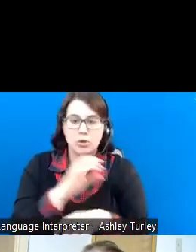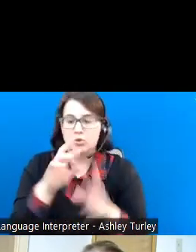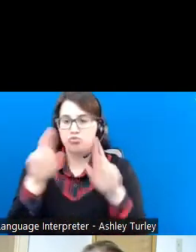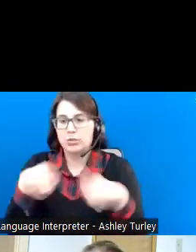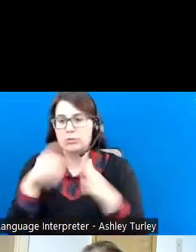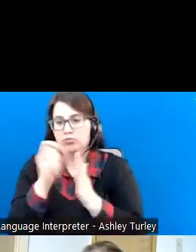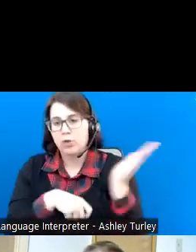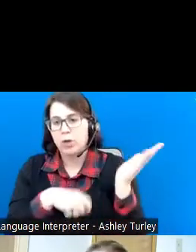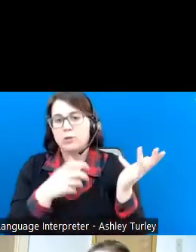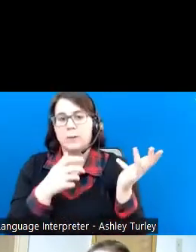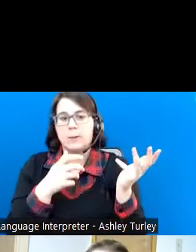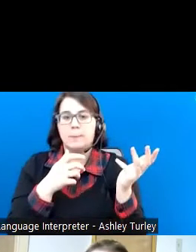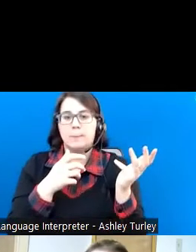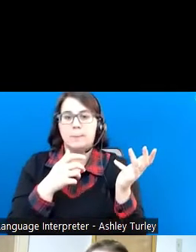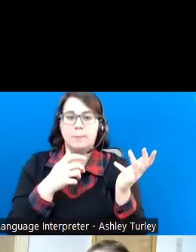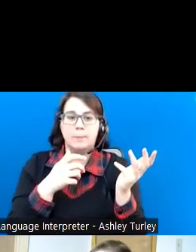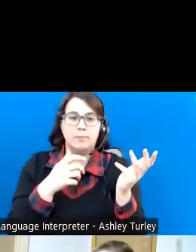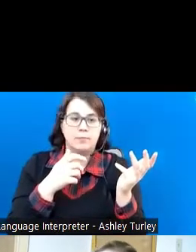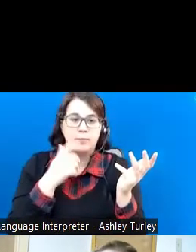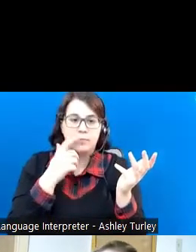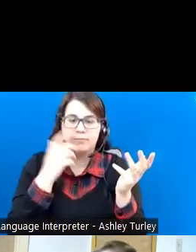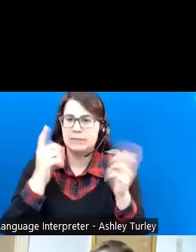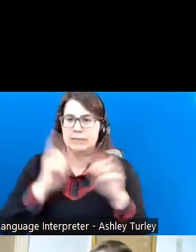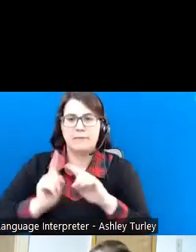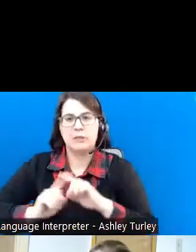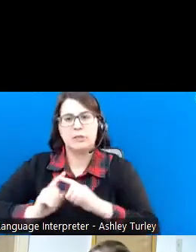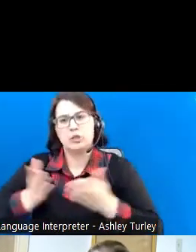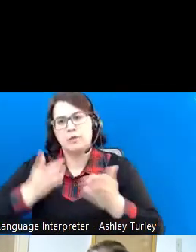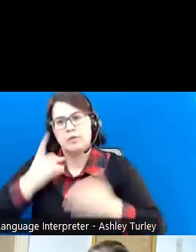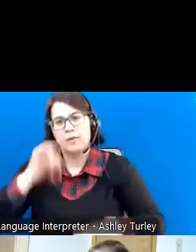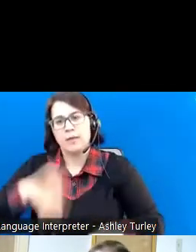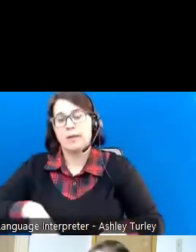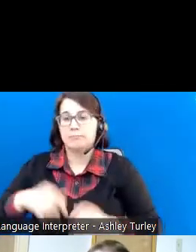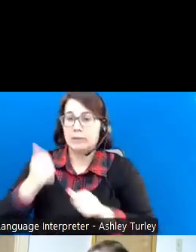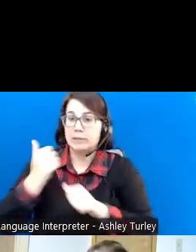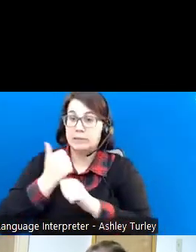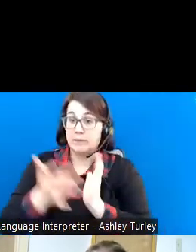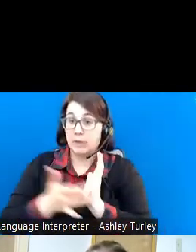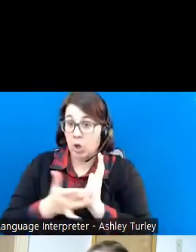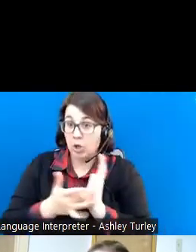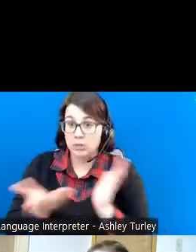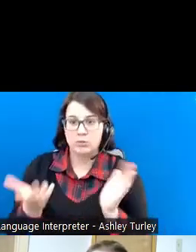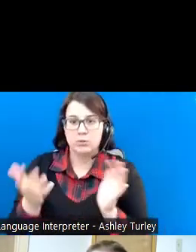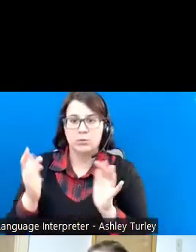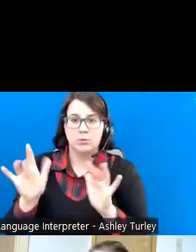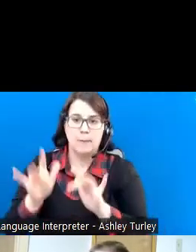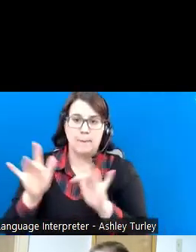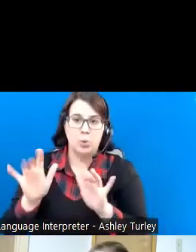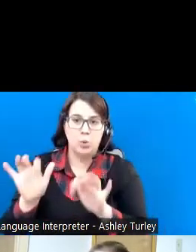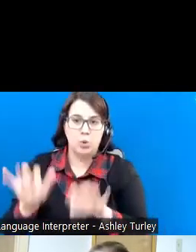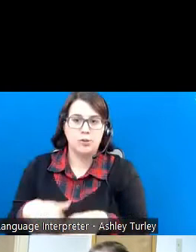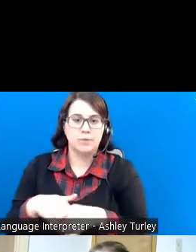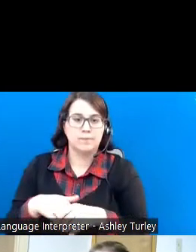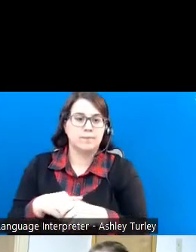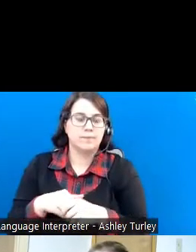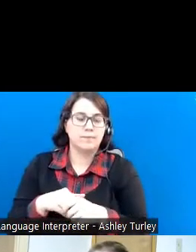a wide variety of those types of services, assistive technology, computers, any type of